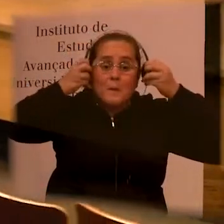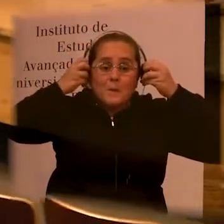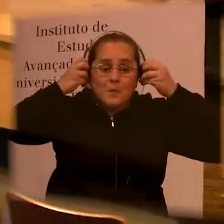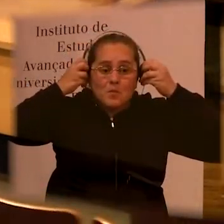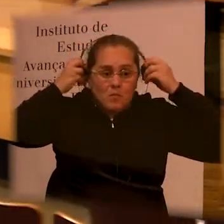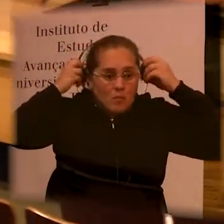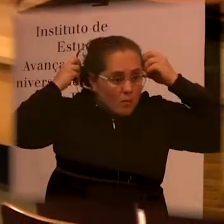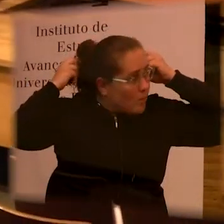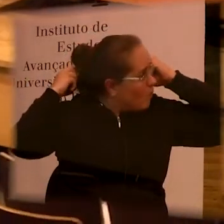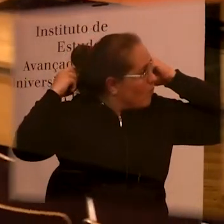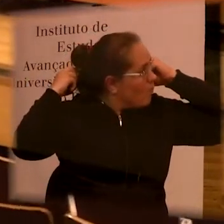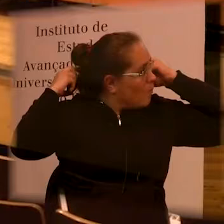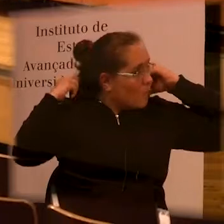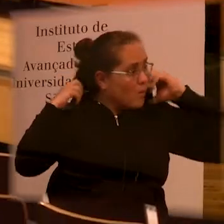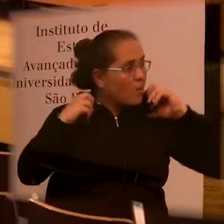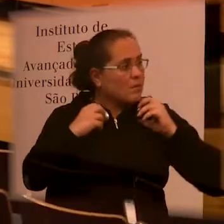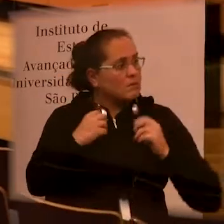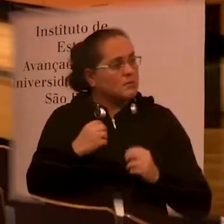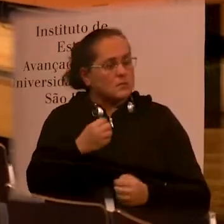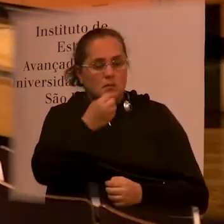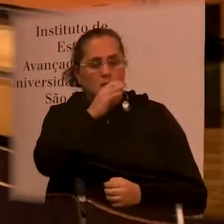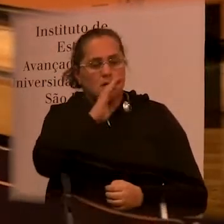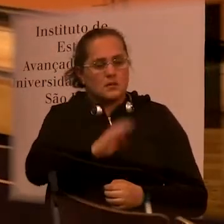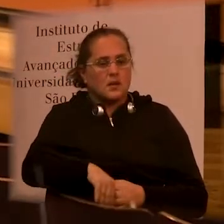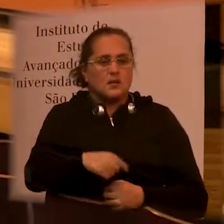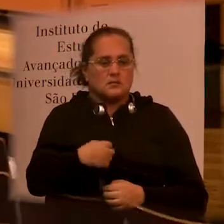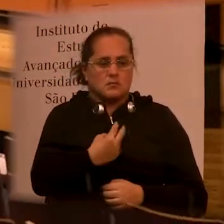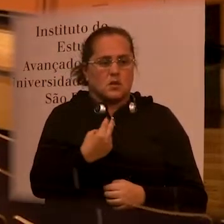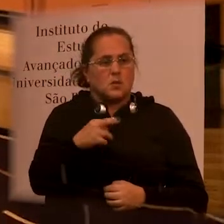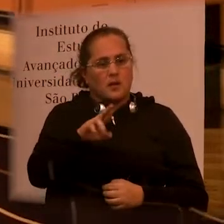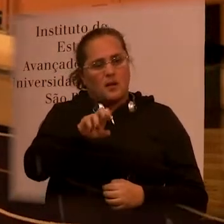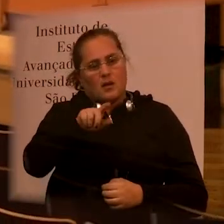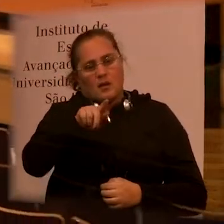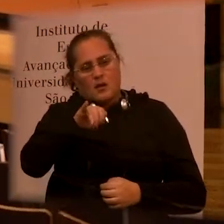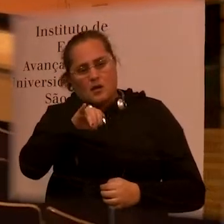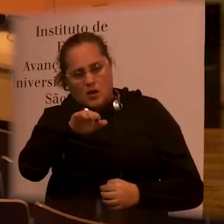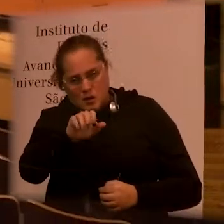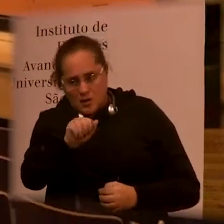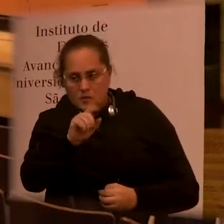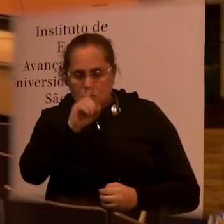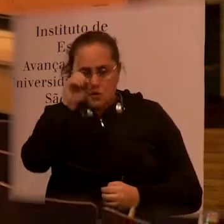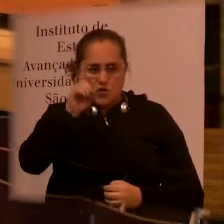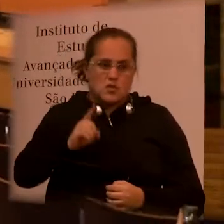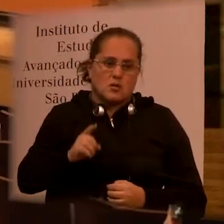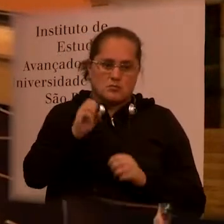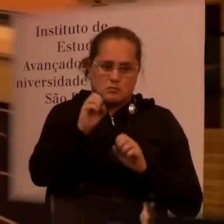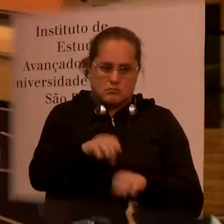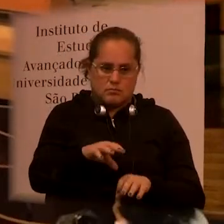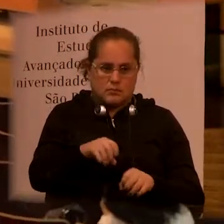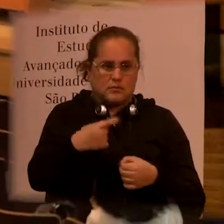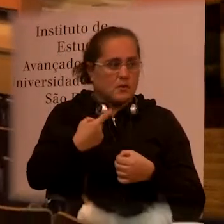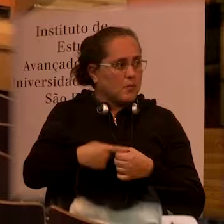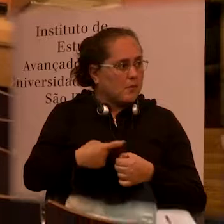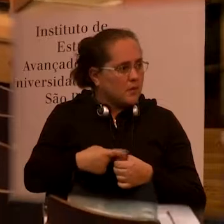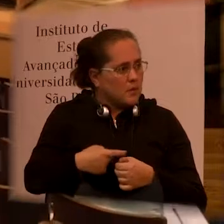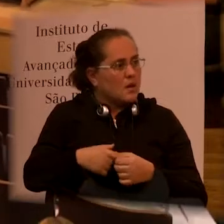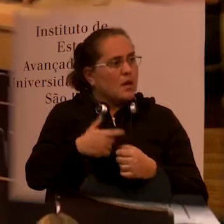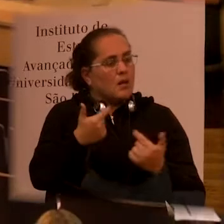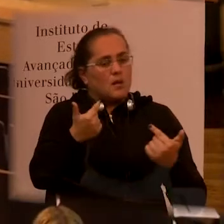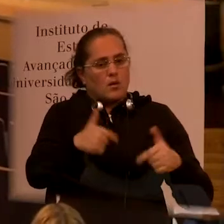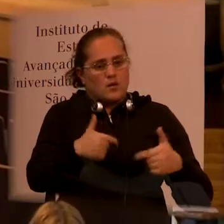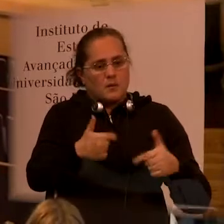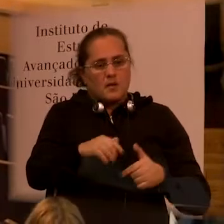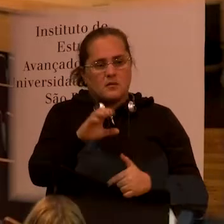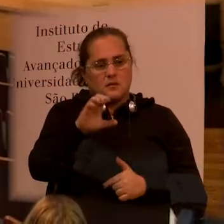So, good afternoon. My name is Regina. I'm from the local teaching